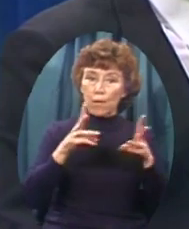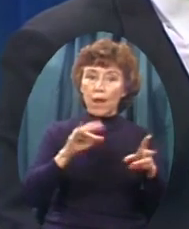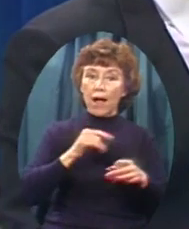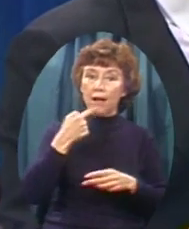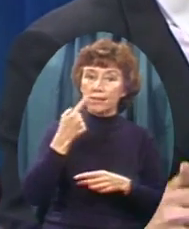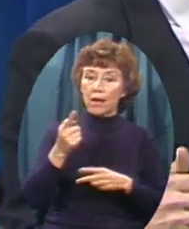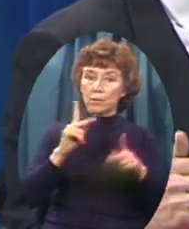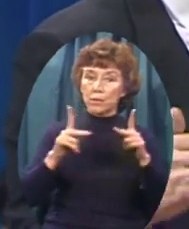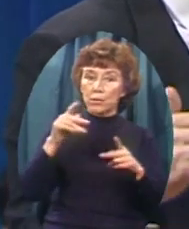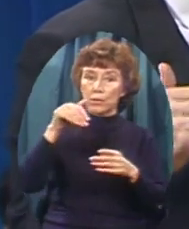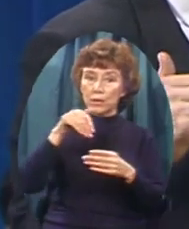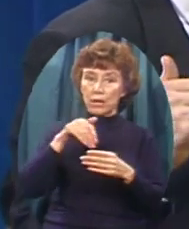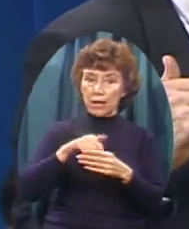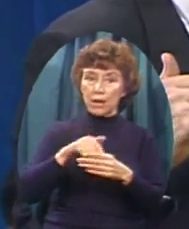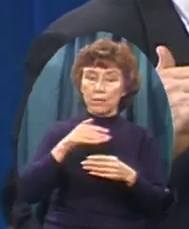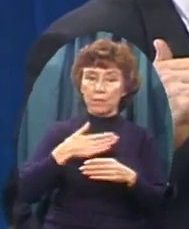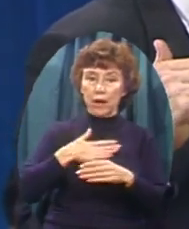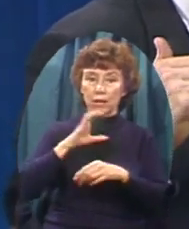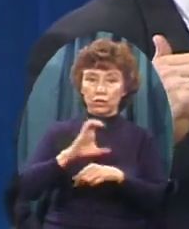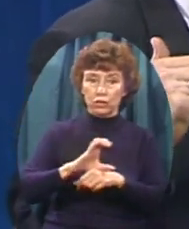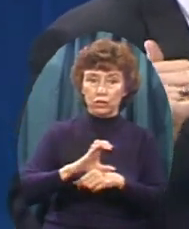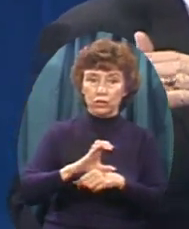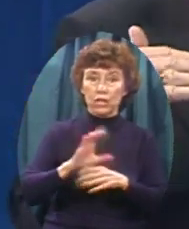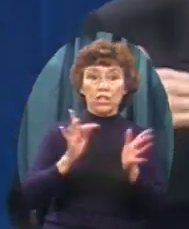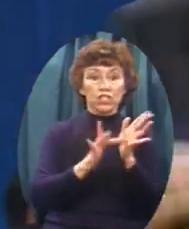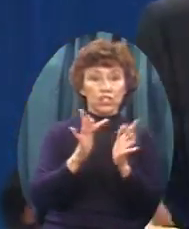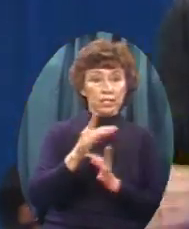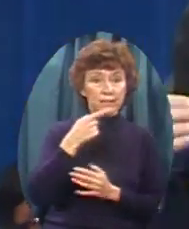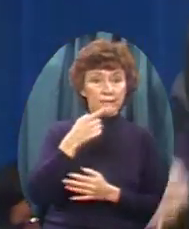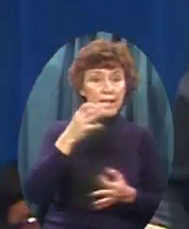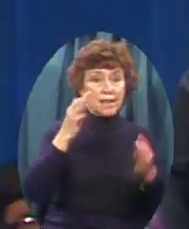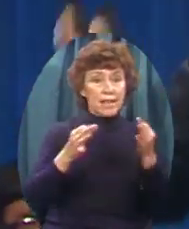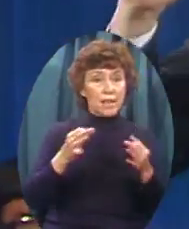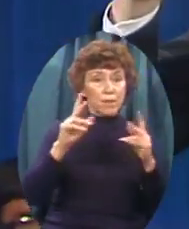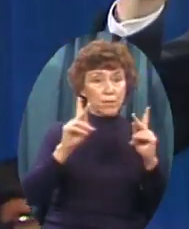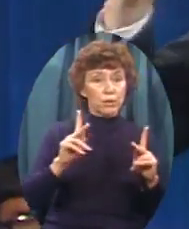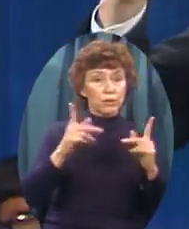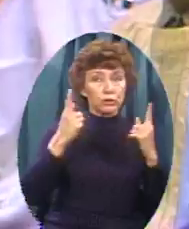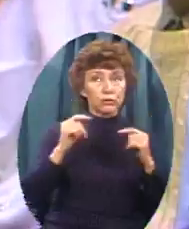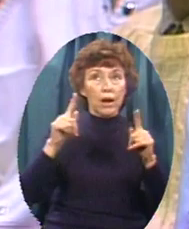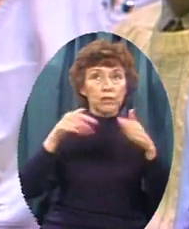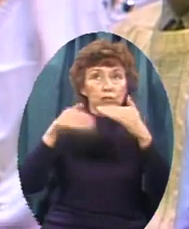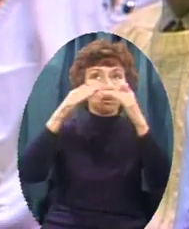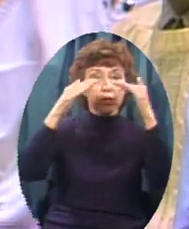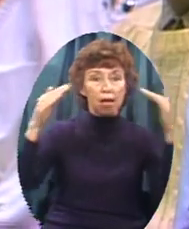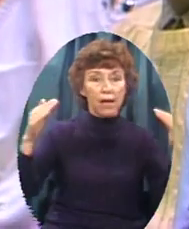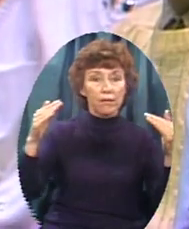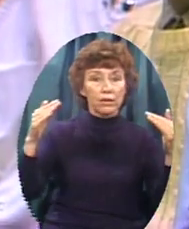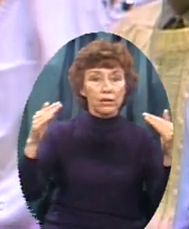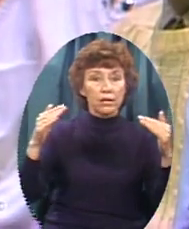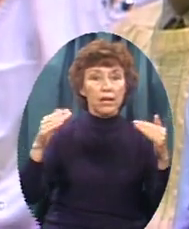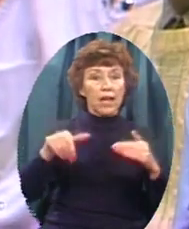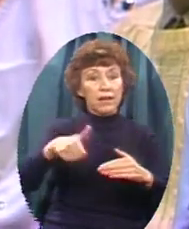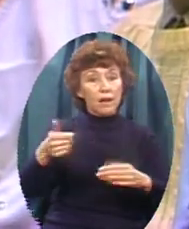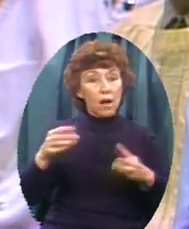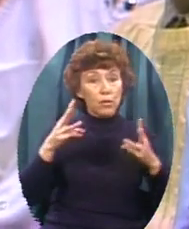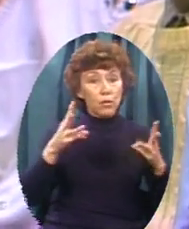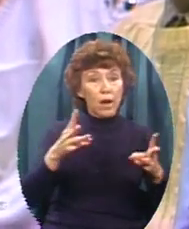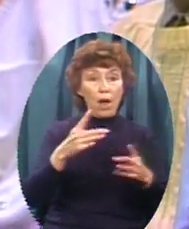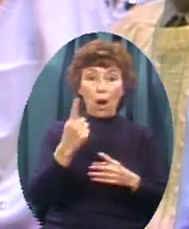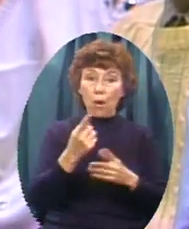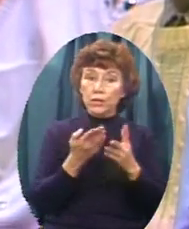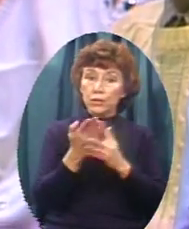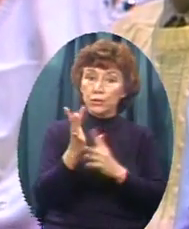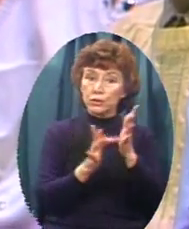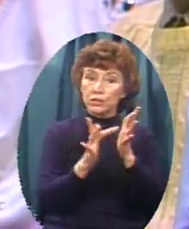If any man attempts To come up any other way Other than by me He's a thief And a robber I am the way The truth The life There's no way